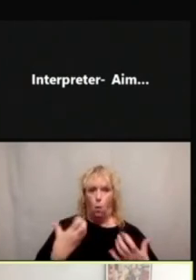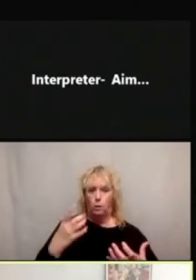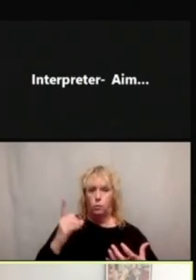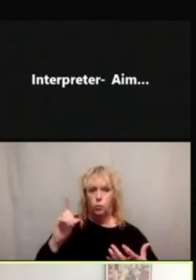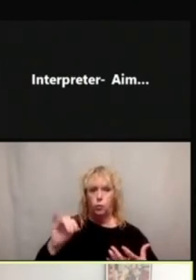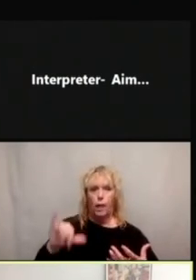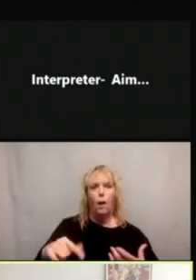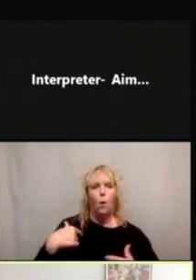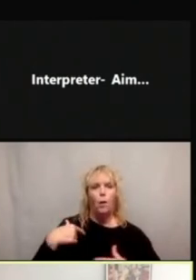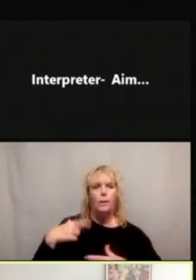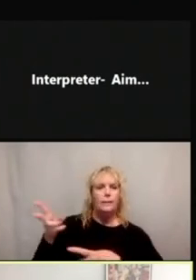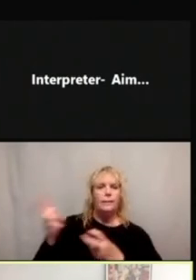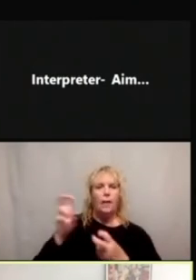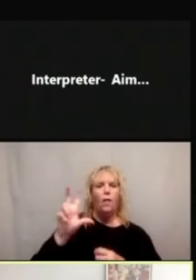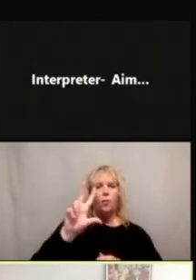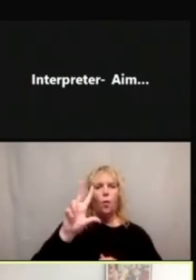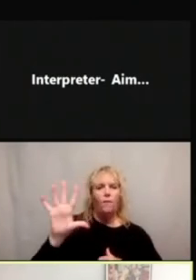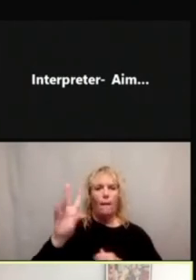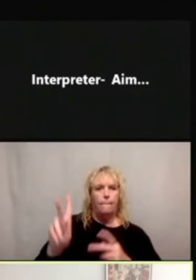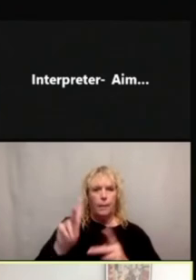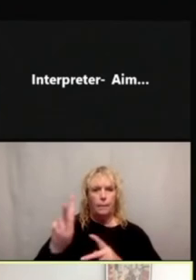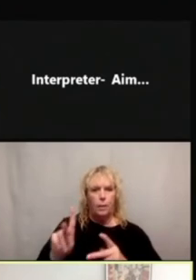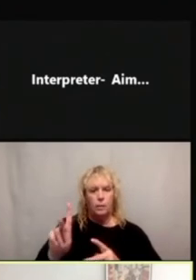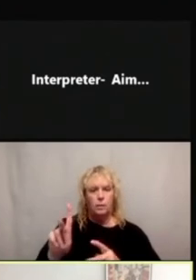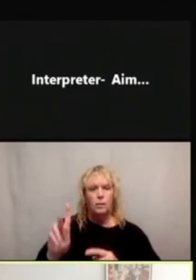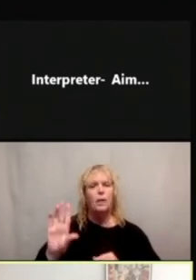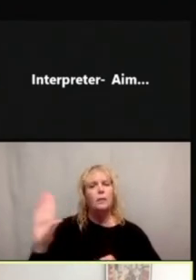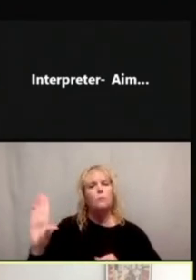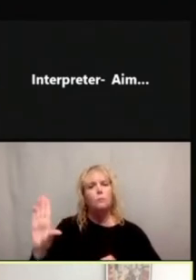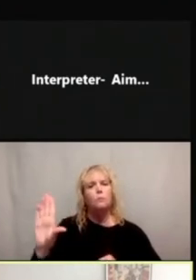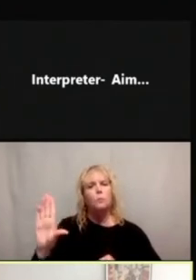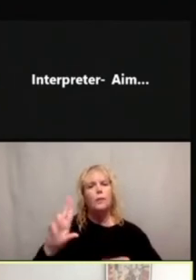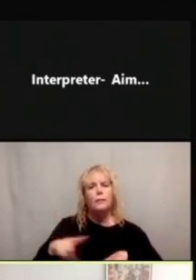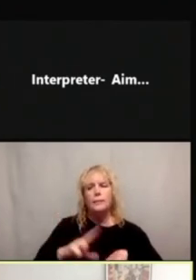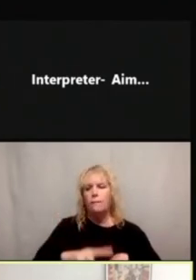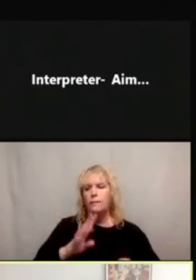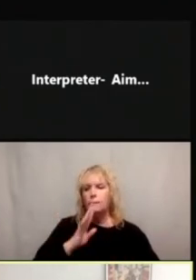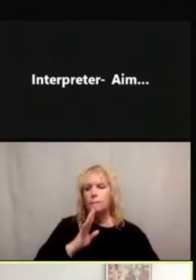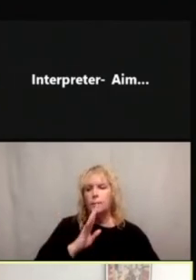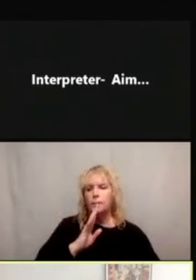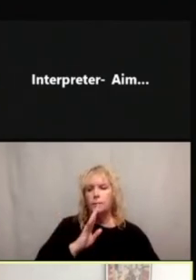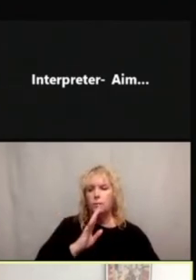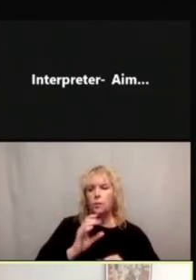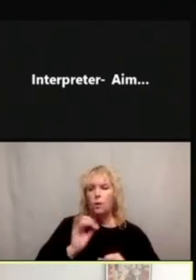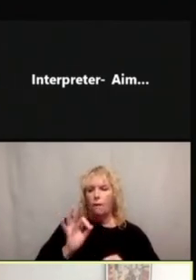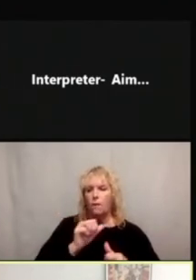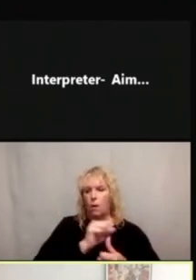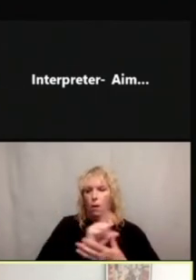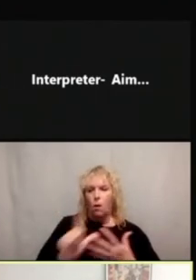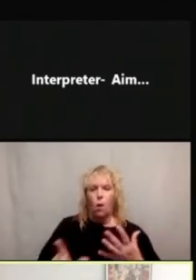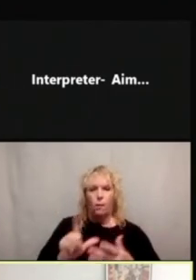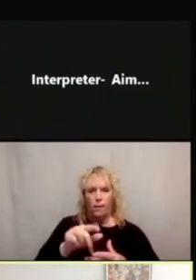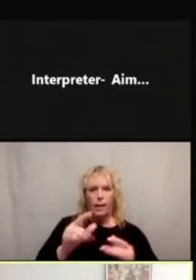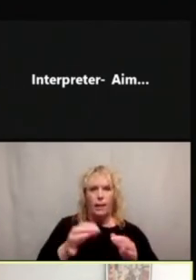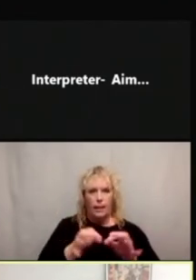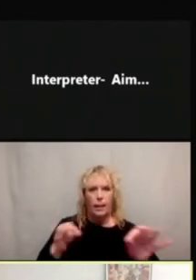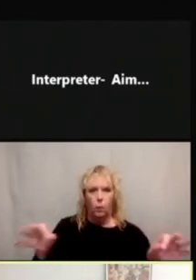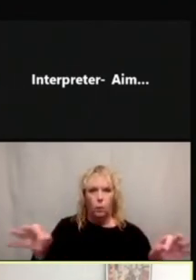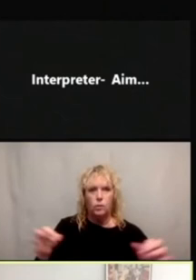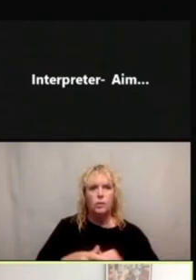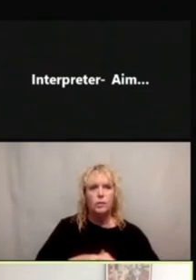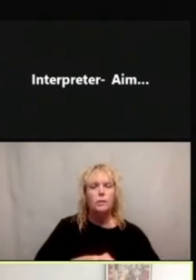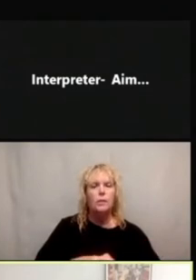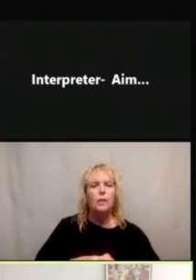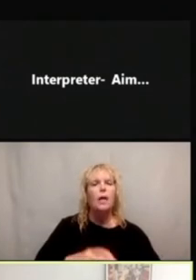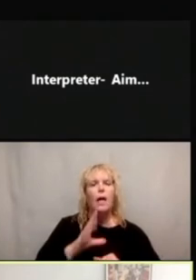we recruited 35 participants who were native speakers of all of these languages. The participants completed